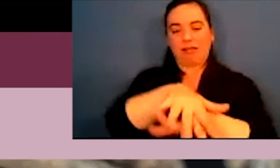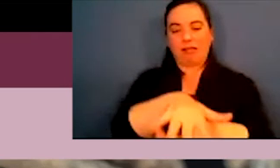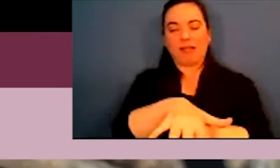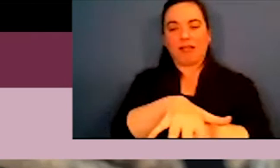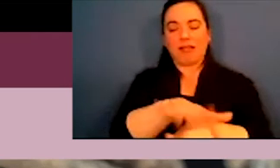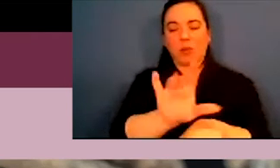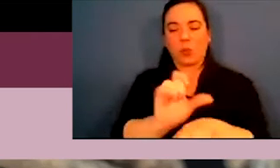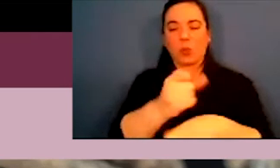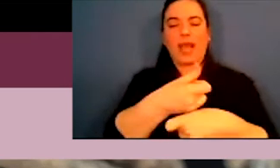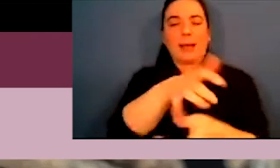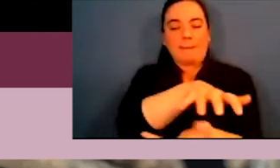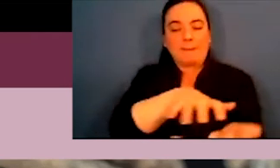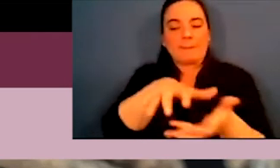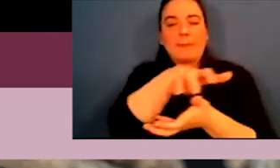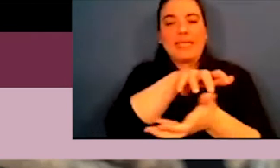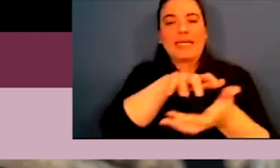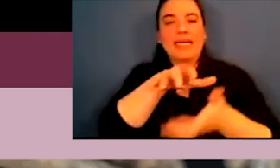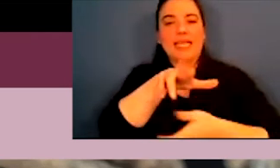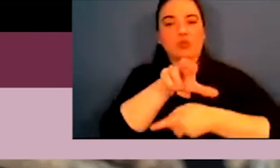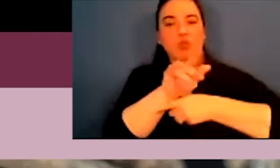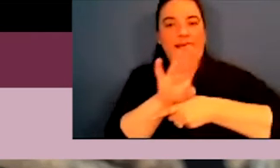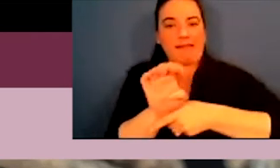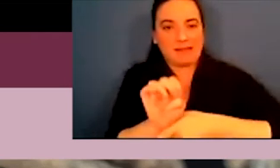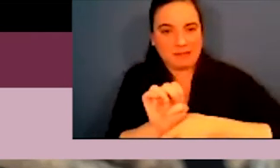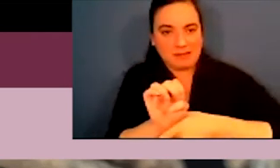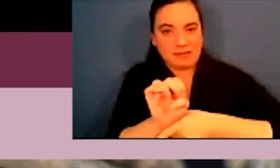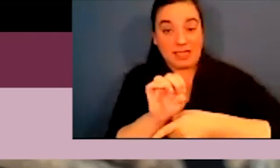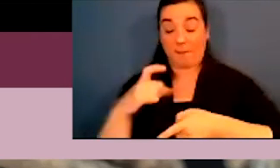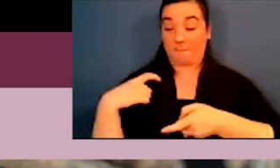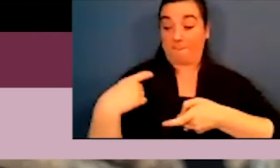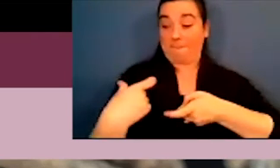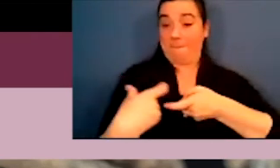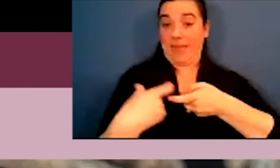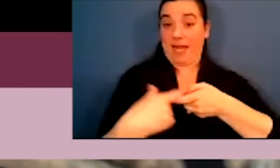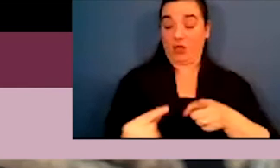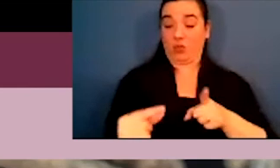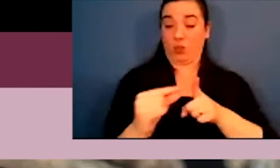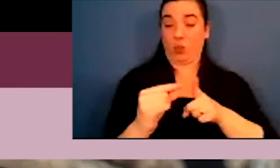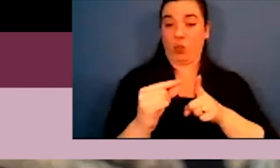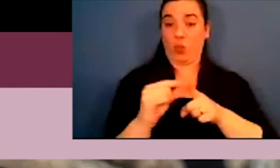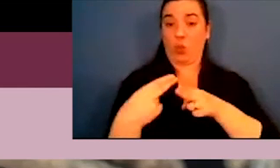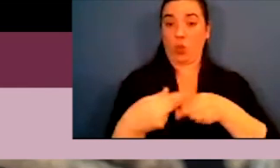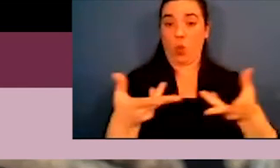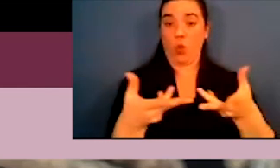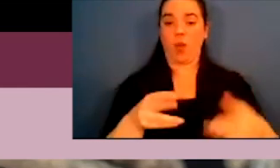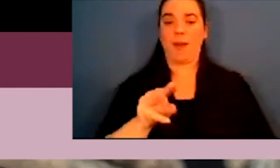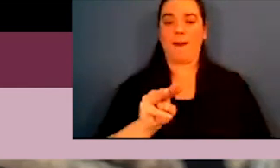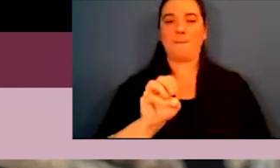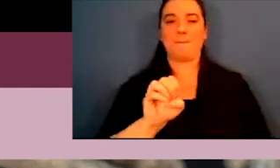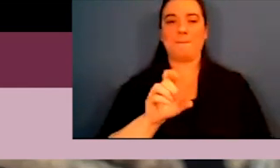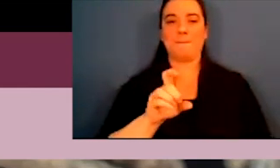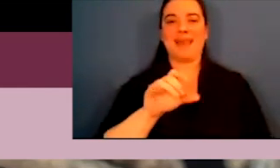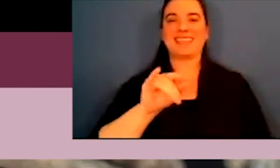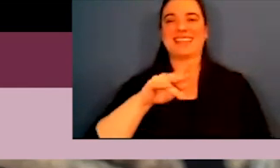through creating new mixed races. And in